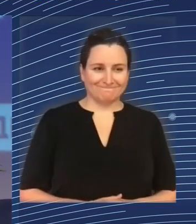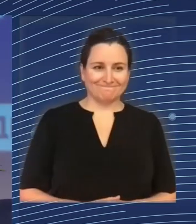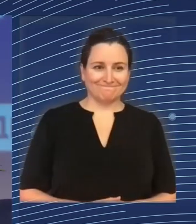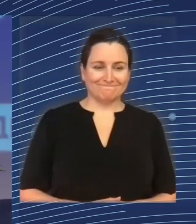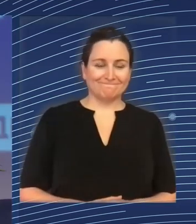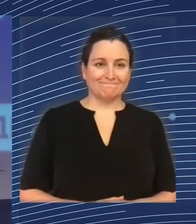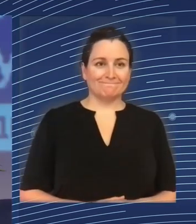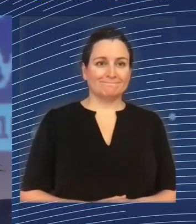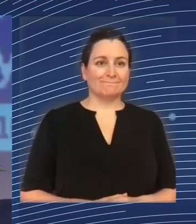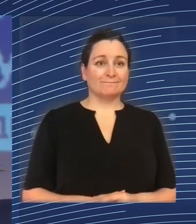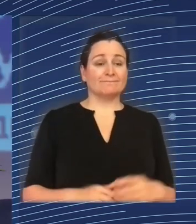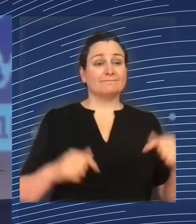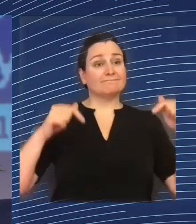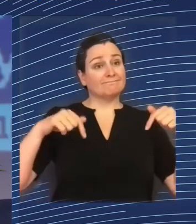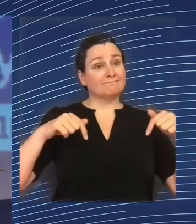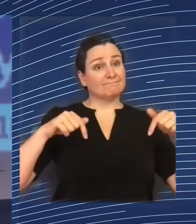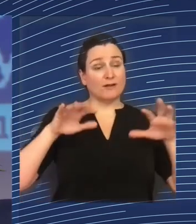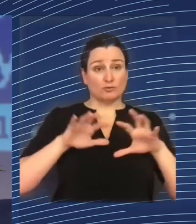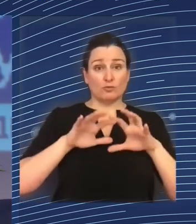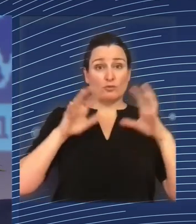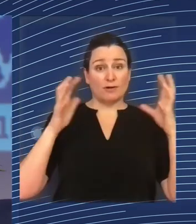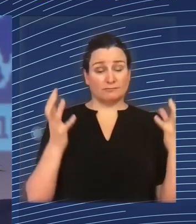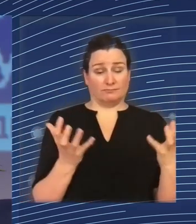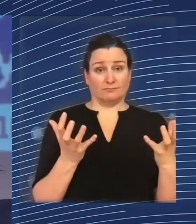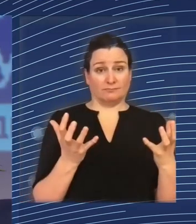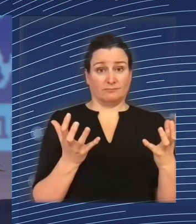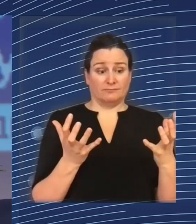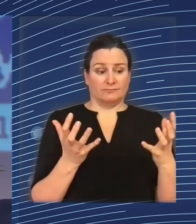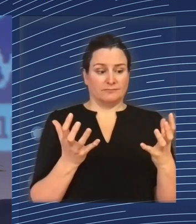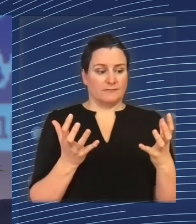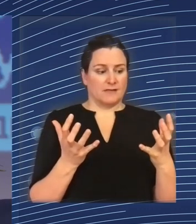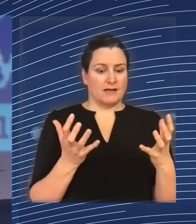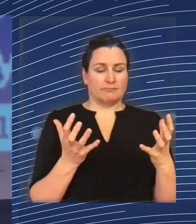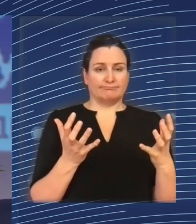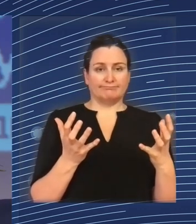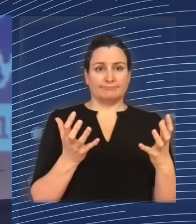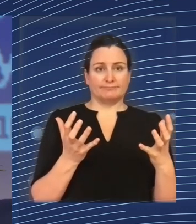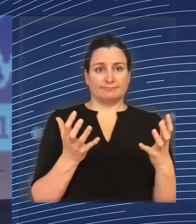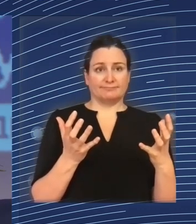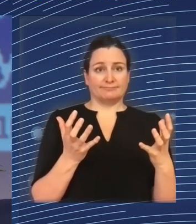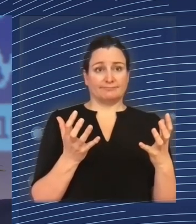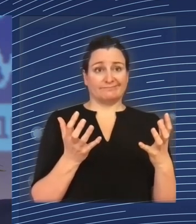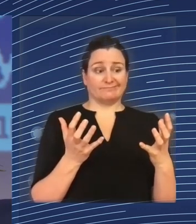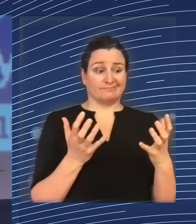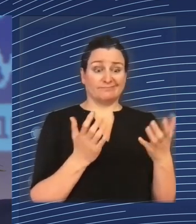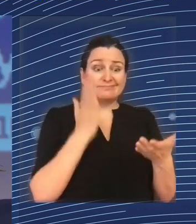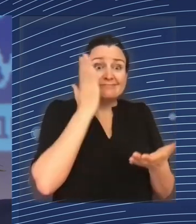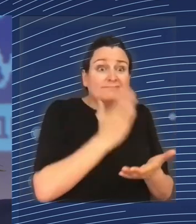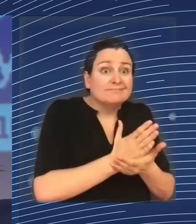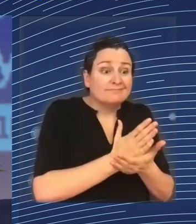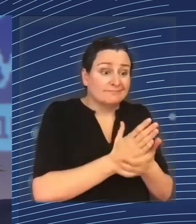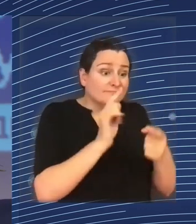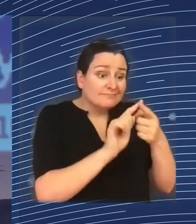our society. And actually, I don't have the exact answer.